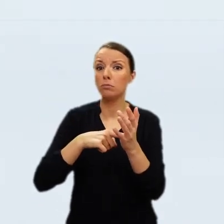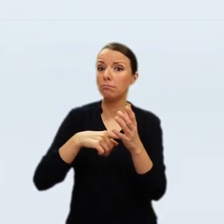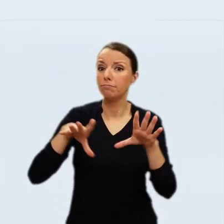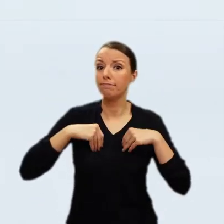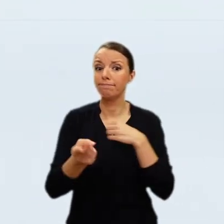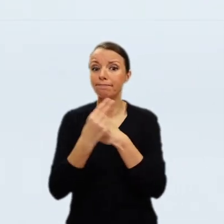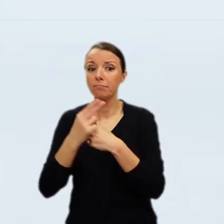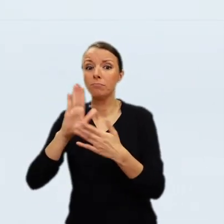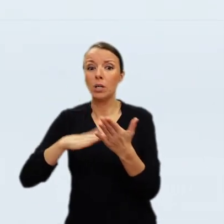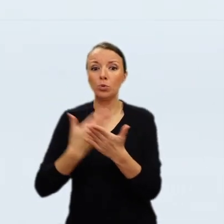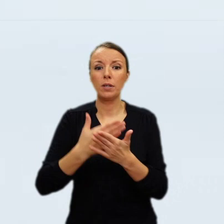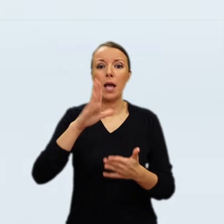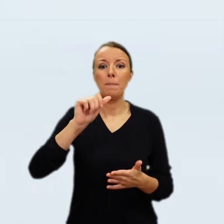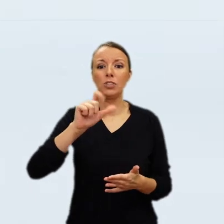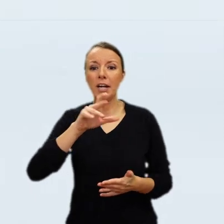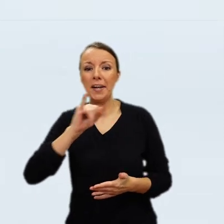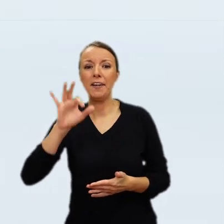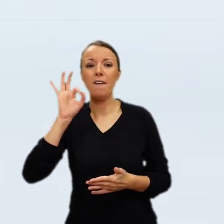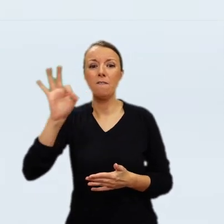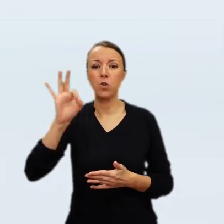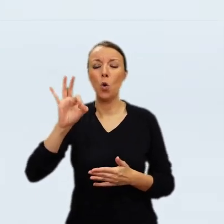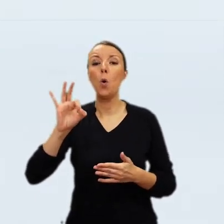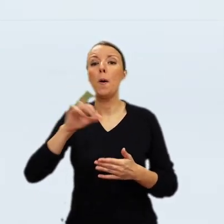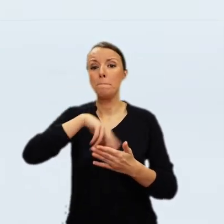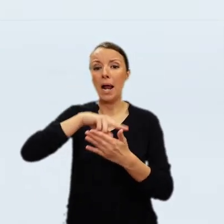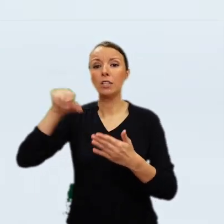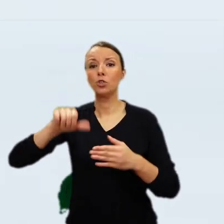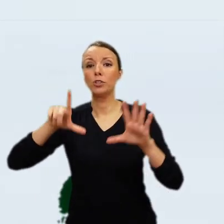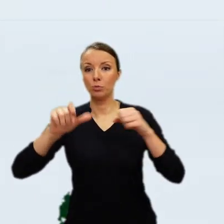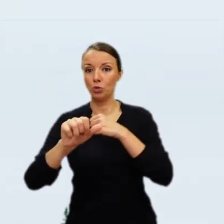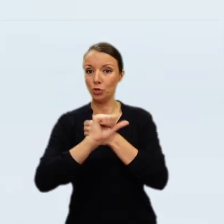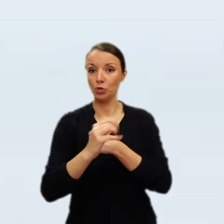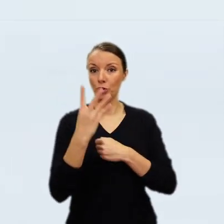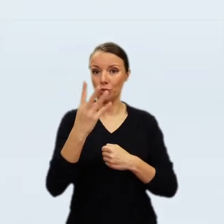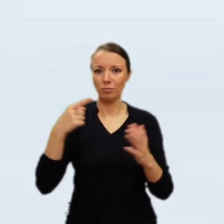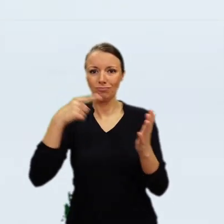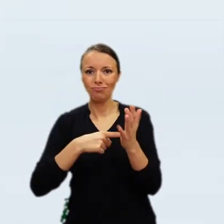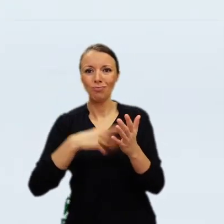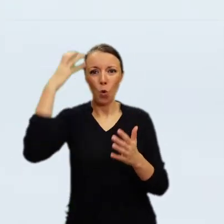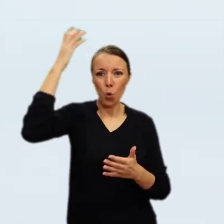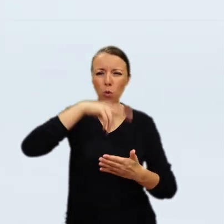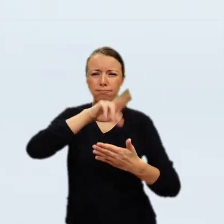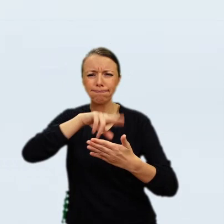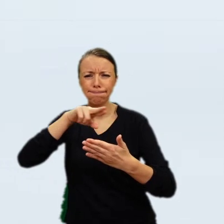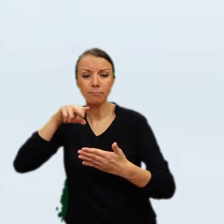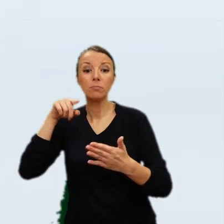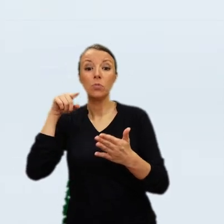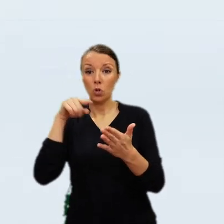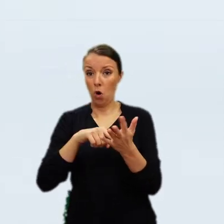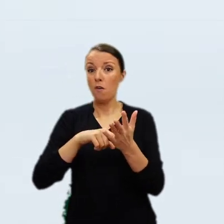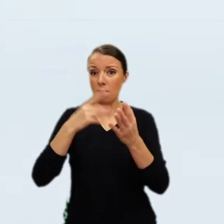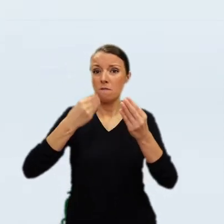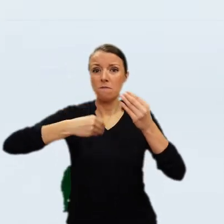of horses and paintings depicting them. The dealers, Noël des Enfants and Peter Francis Bourgeois, who were